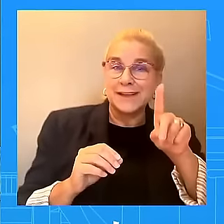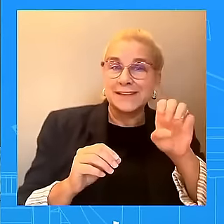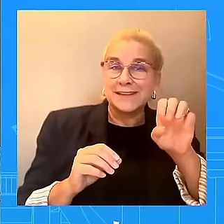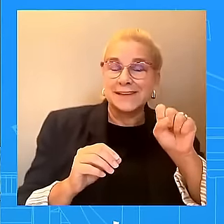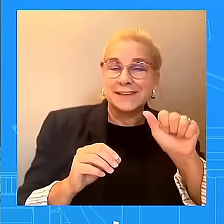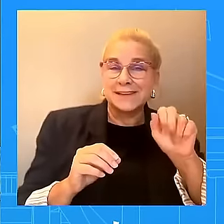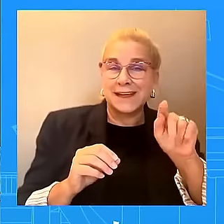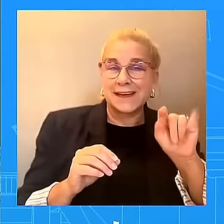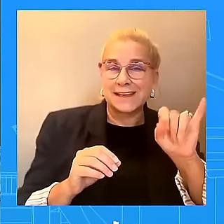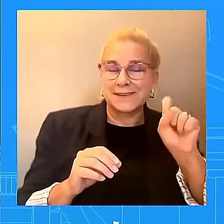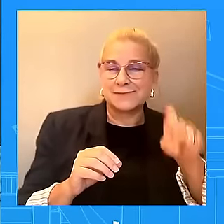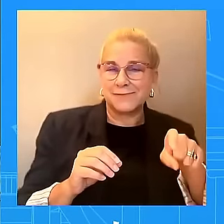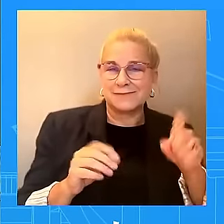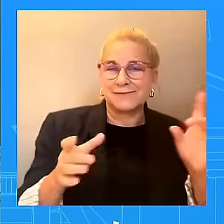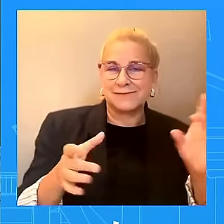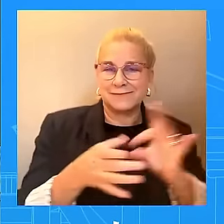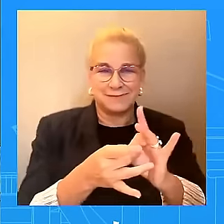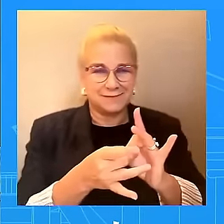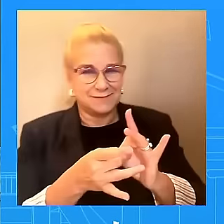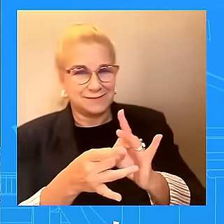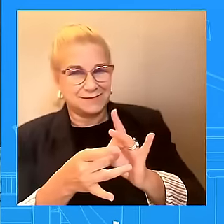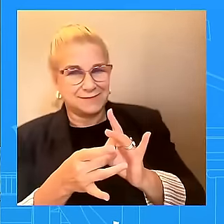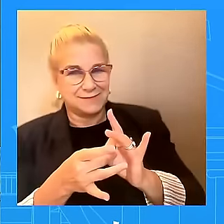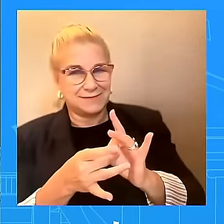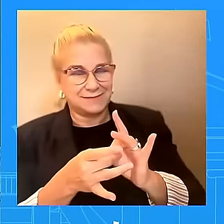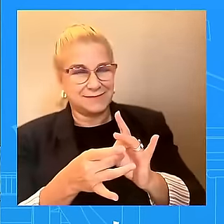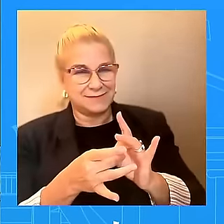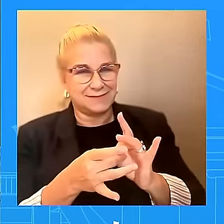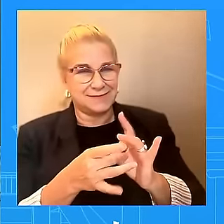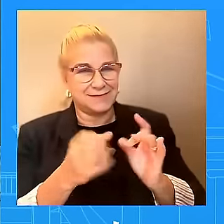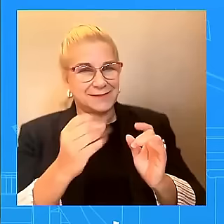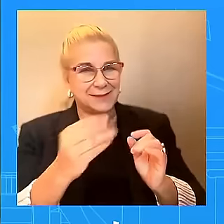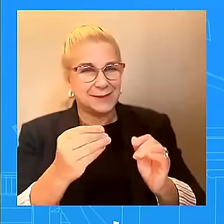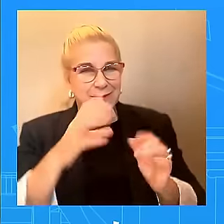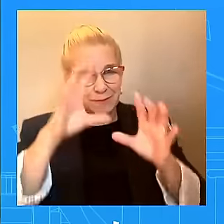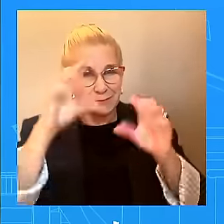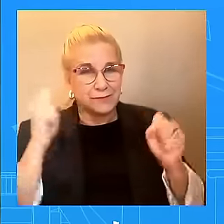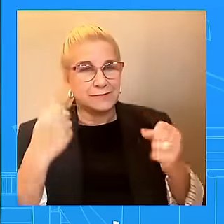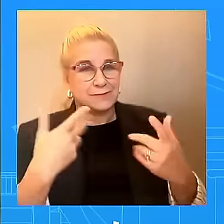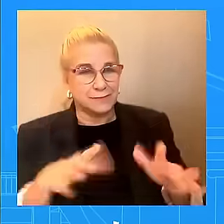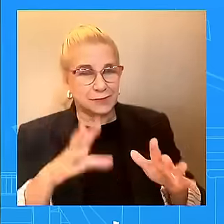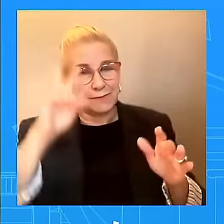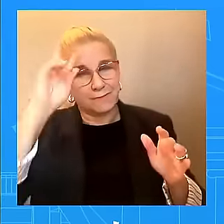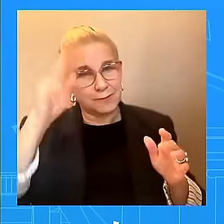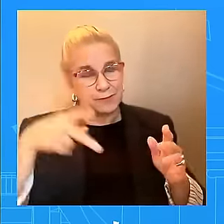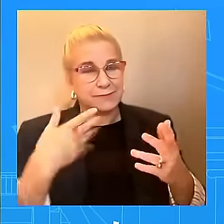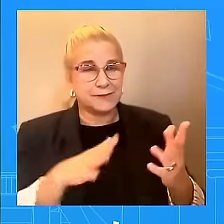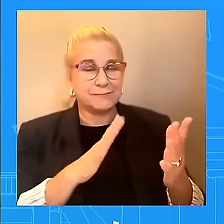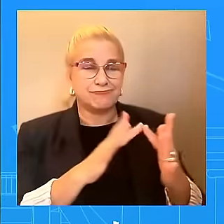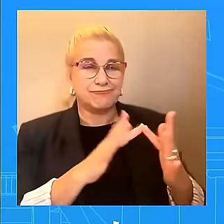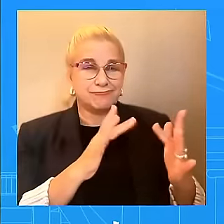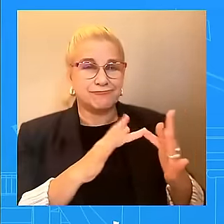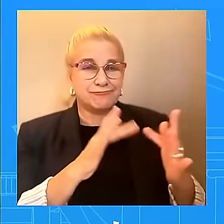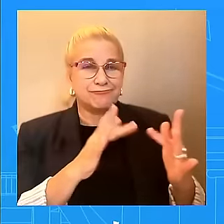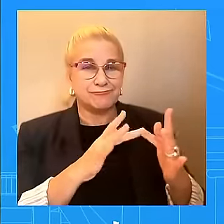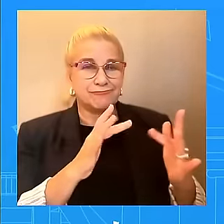President and Vice President have made outreach outfroaches and they have not been answered? have asked us. We have made outreach